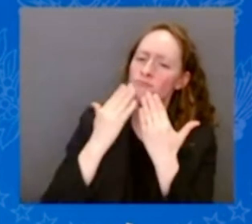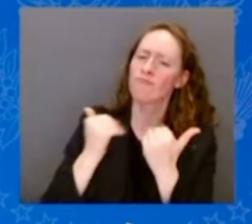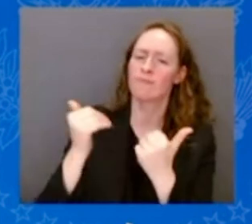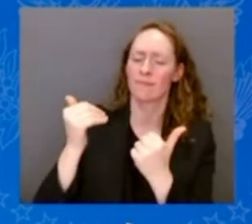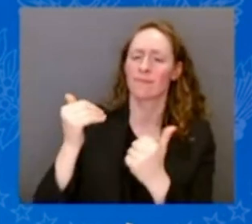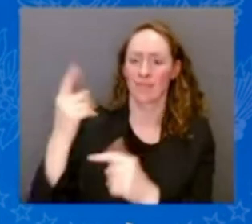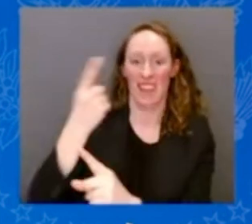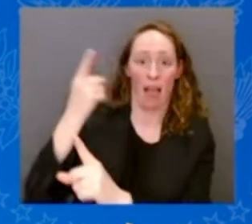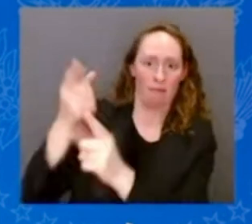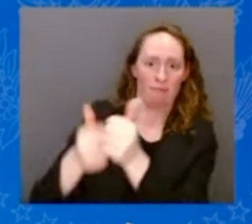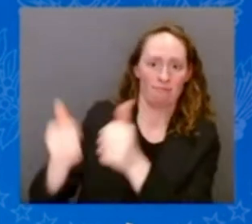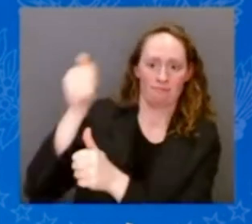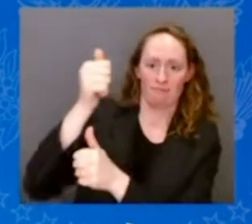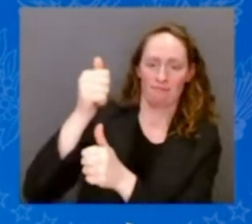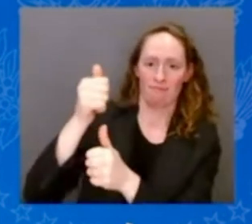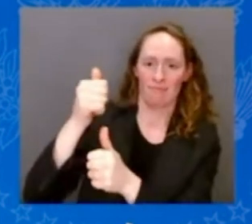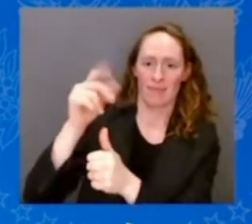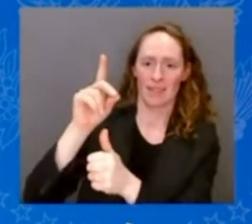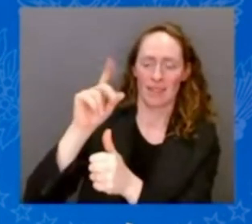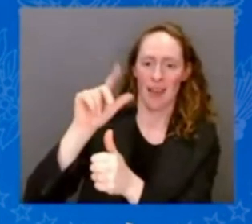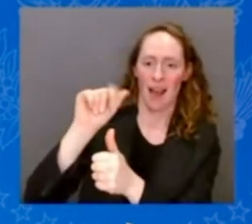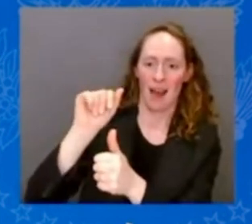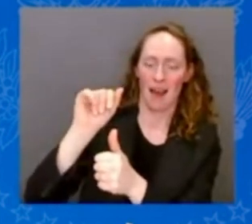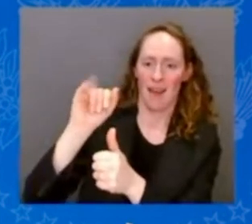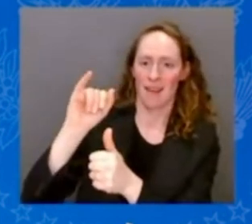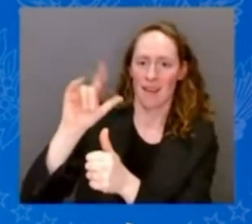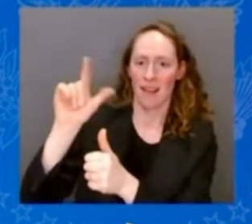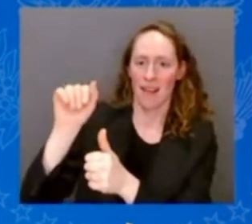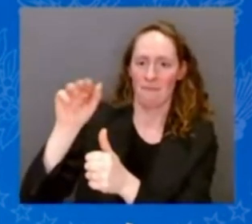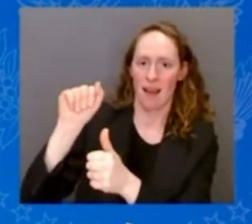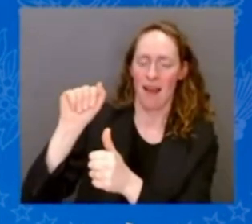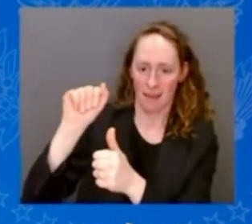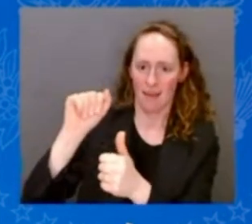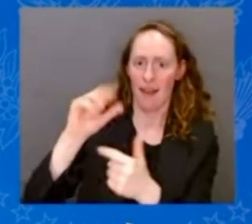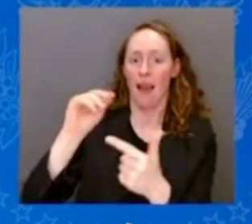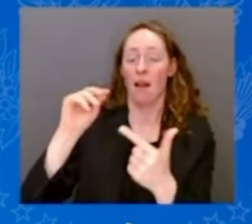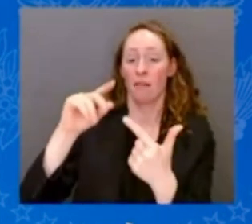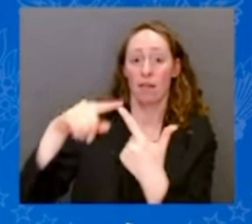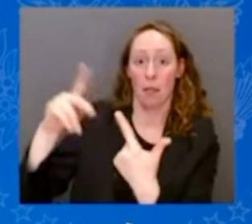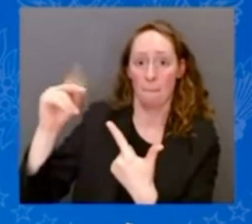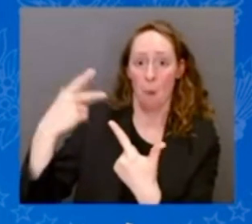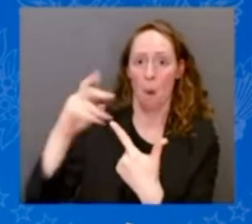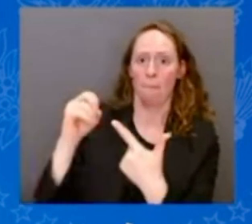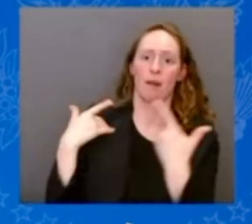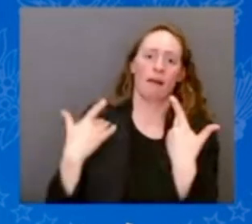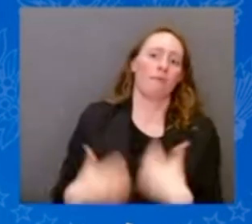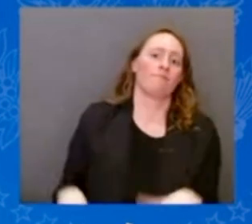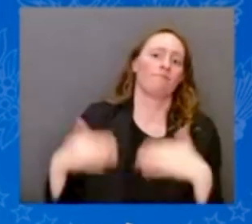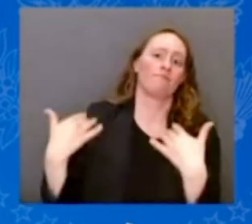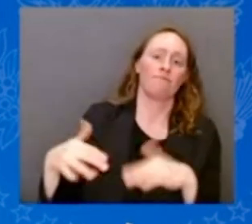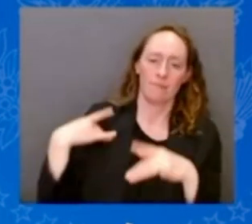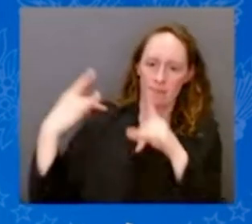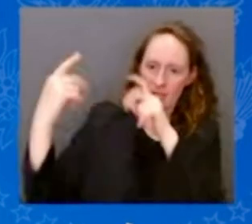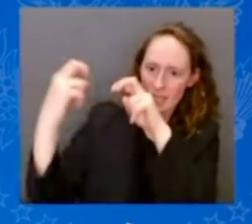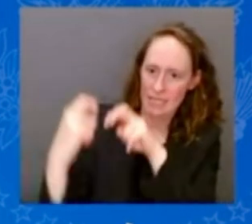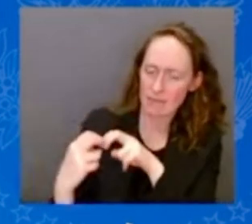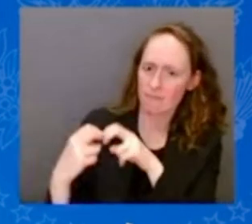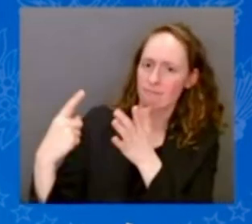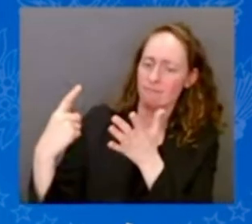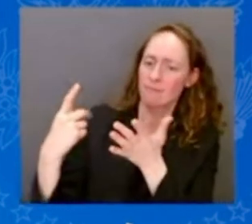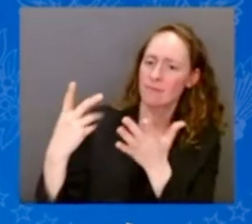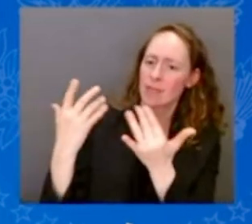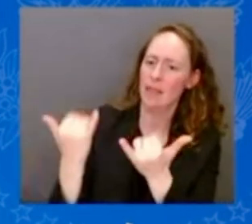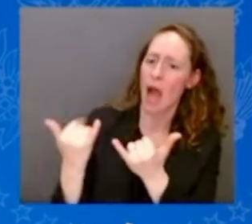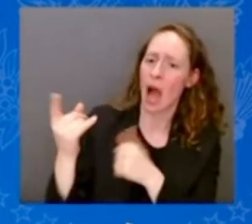friends. They've talked to... The Pope has talked to me about the friendship. And the Pope is ill now, so say an extra prayer for him, but he